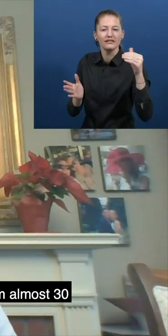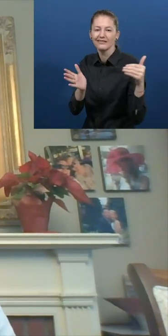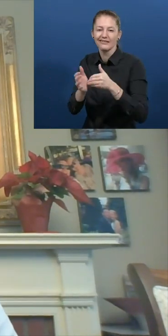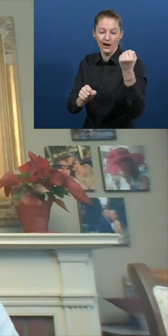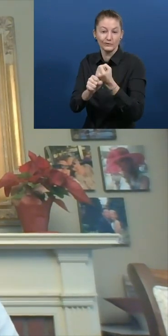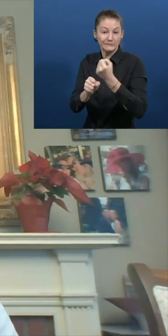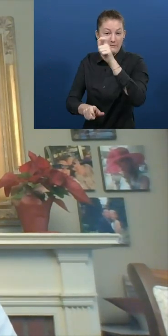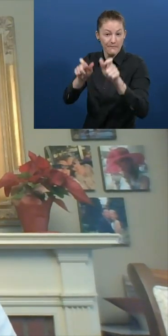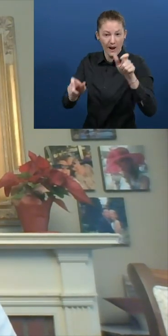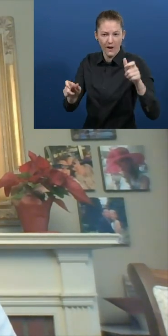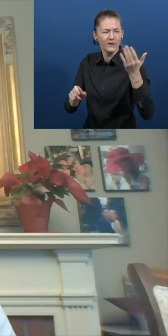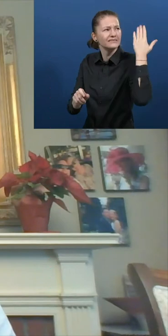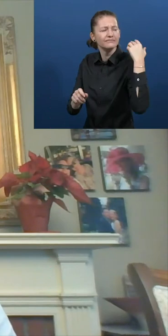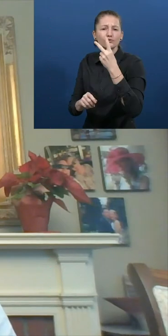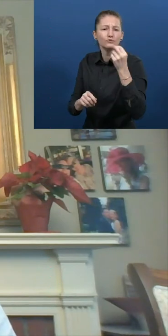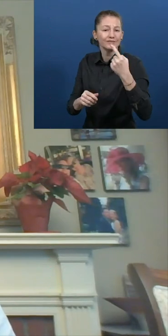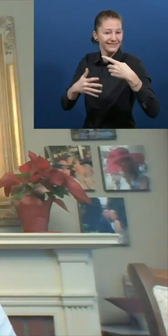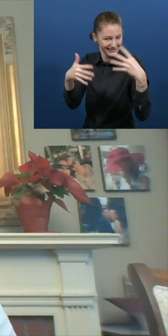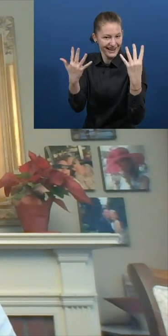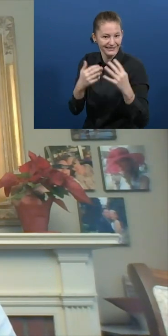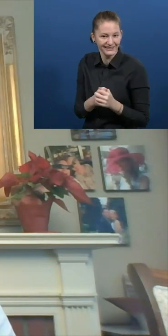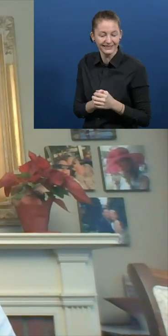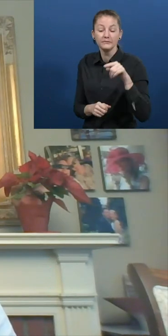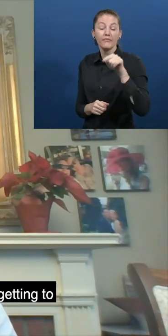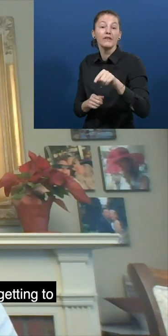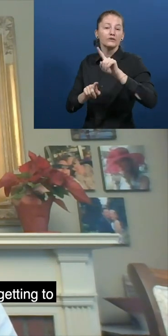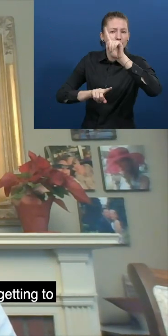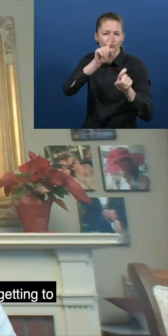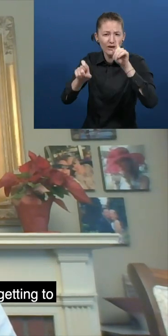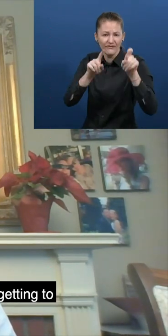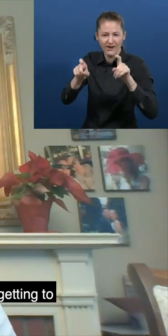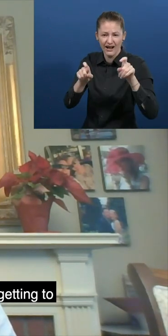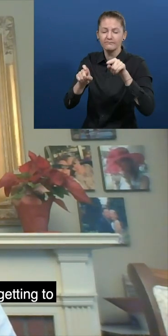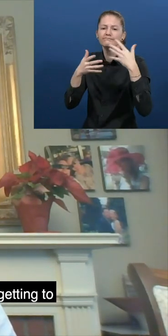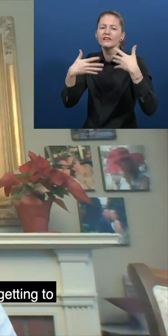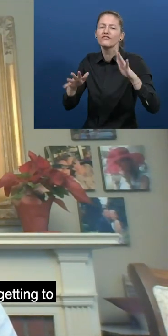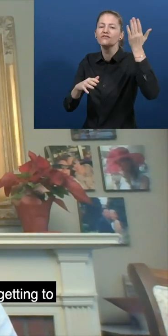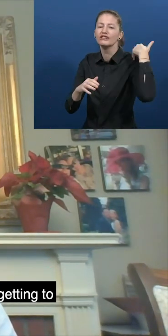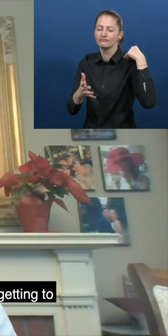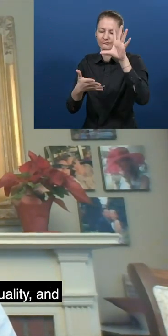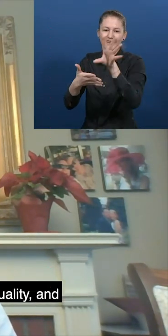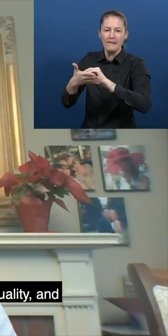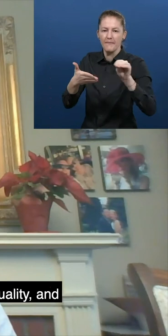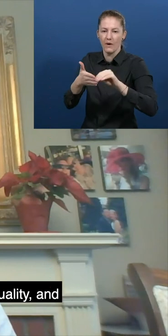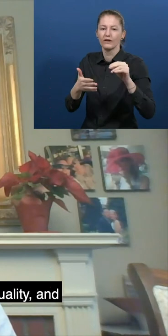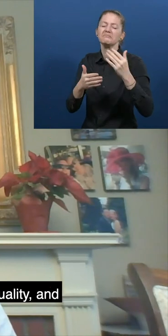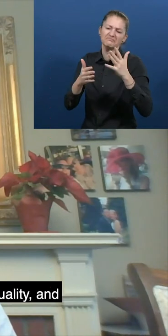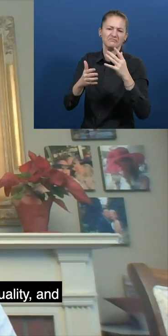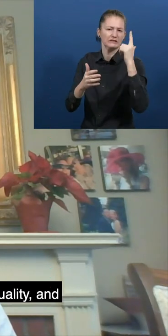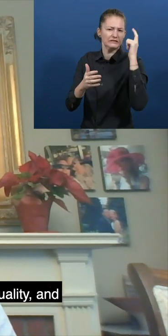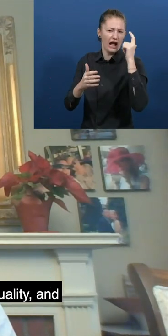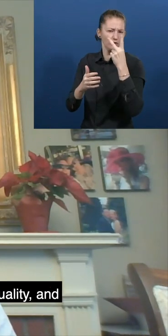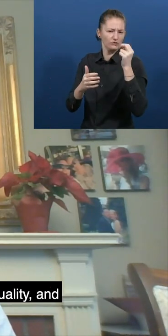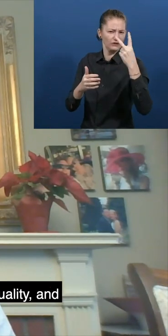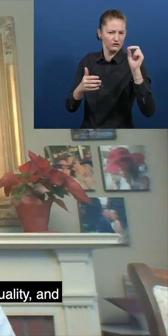almost 30 countries conducted in 2019. From this survey, we've been able to release our Getting to Equal report